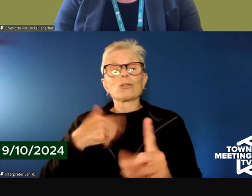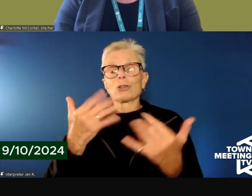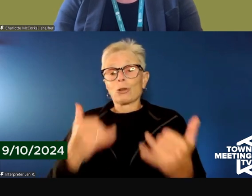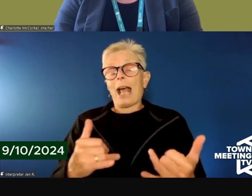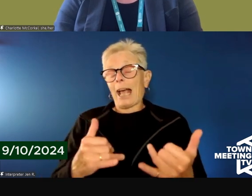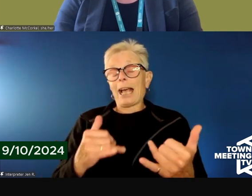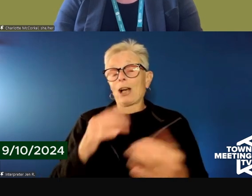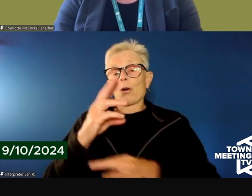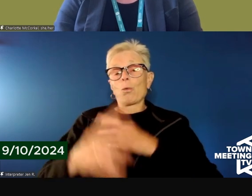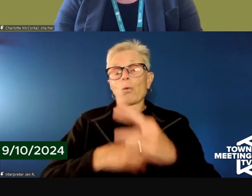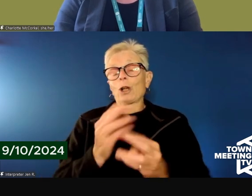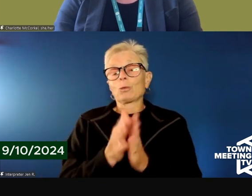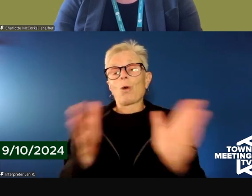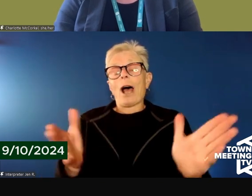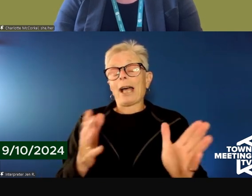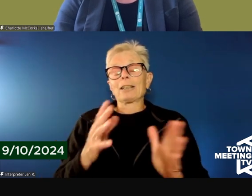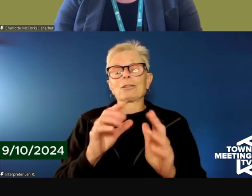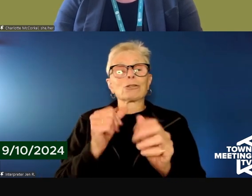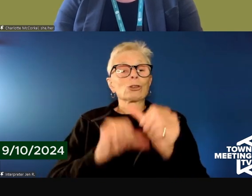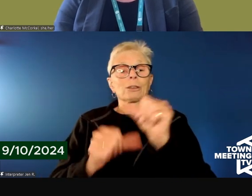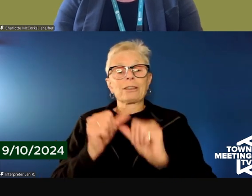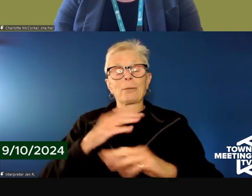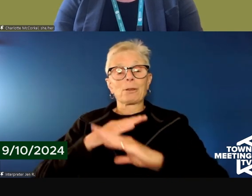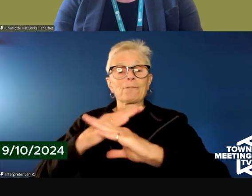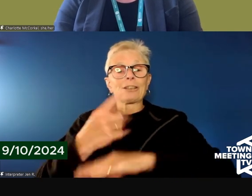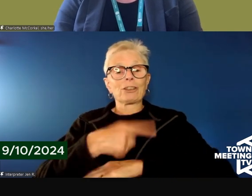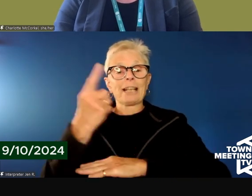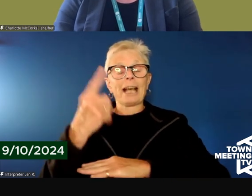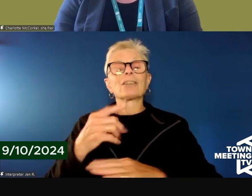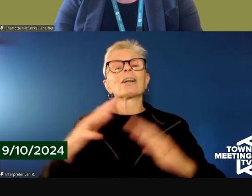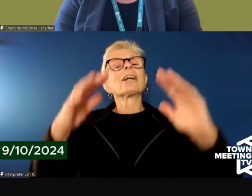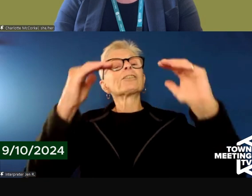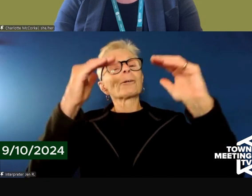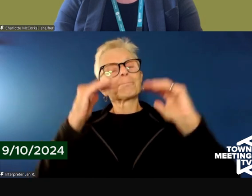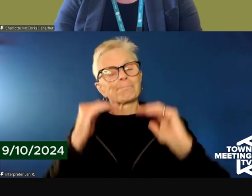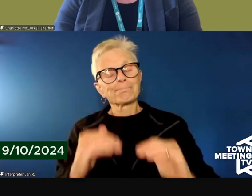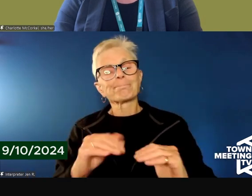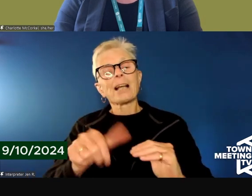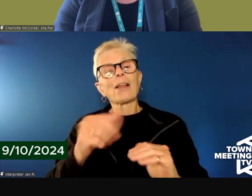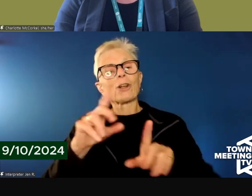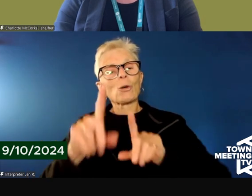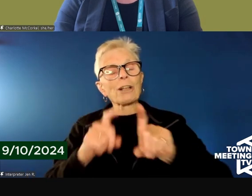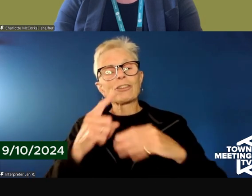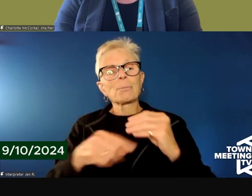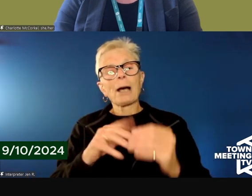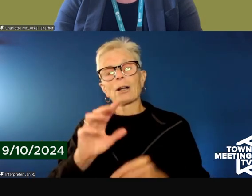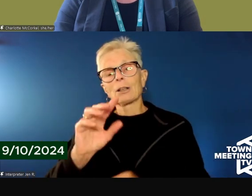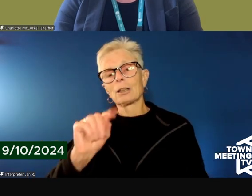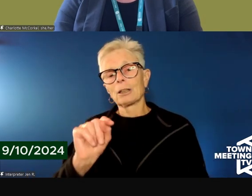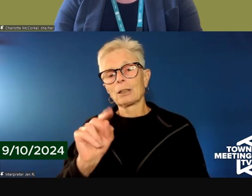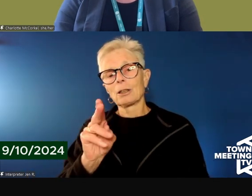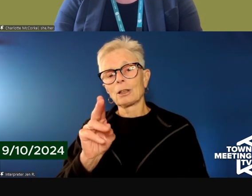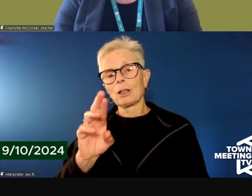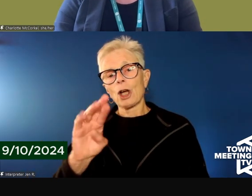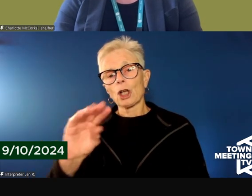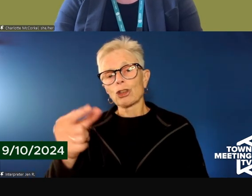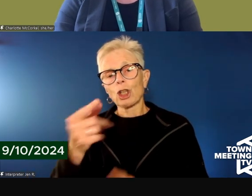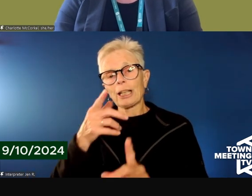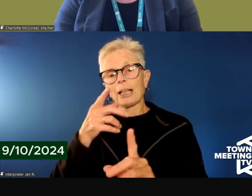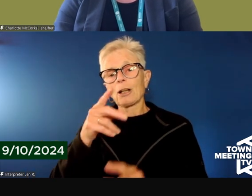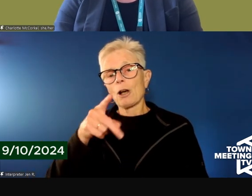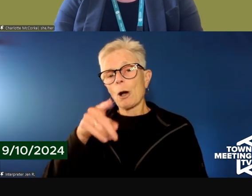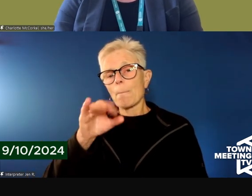So we've actually gotten a couple of different questions regarding turning point and recovery coaches. So